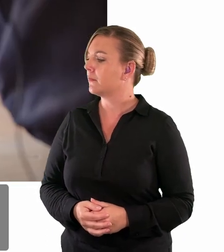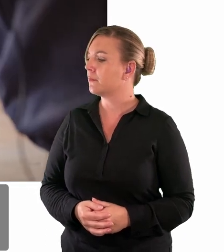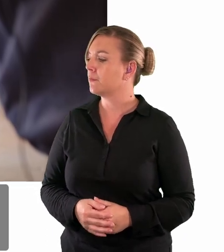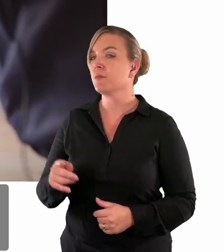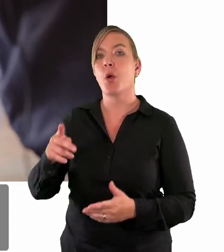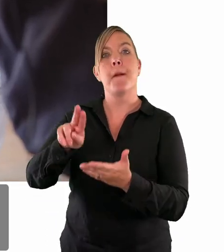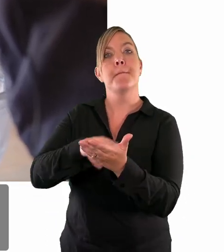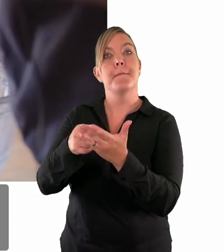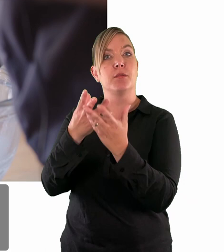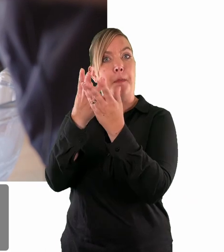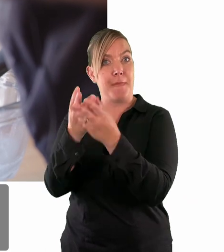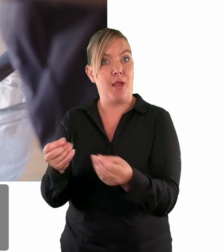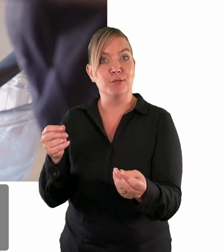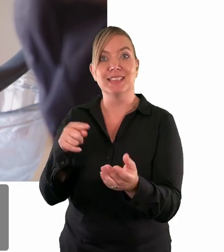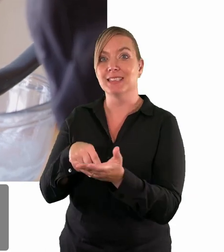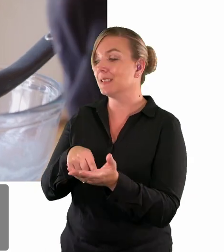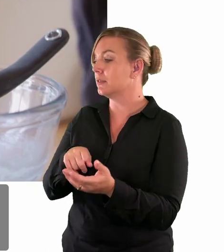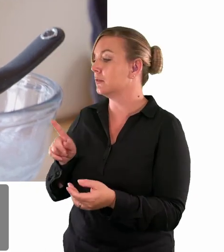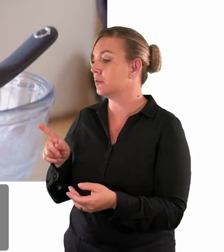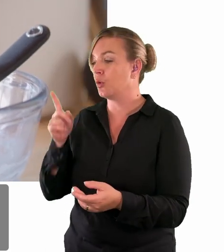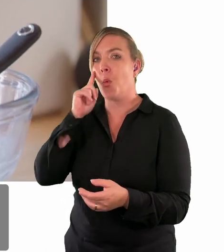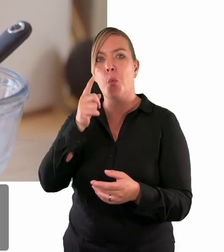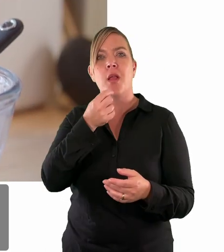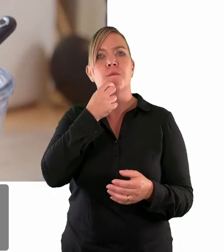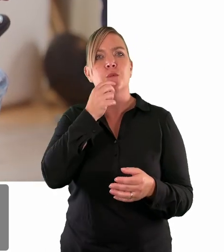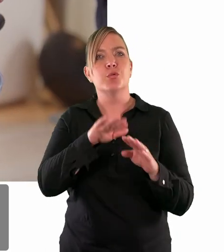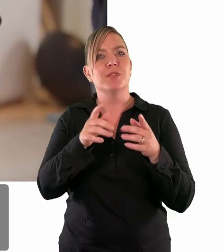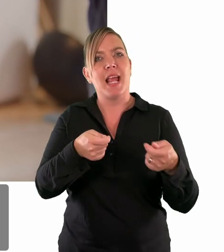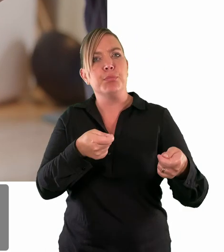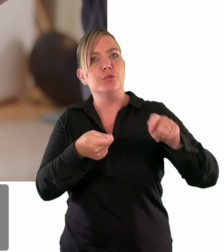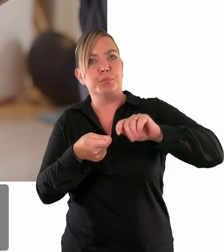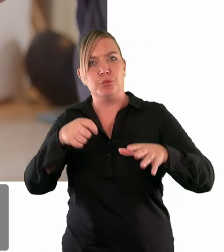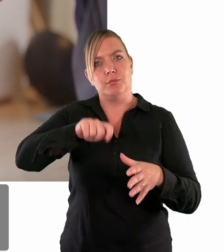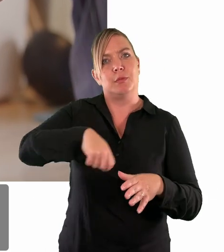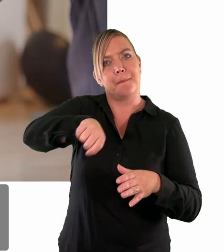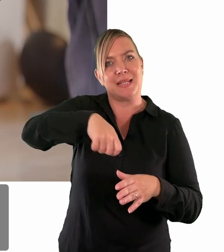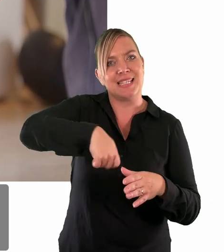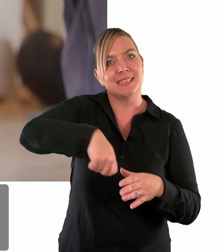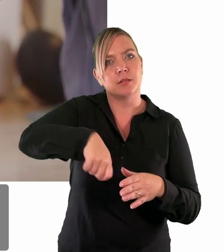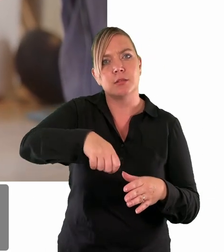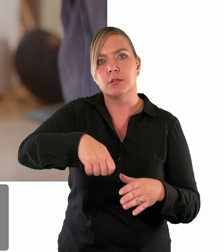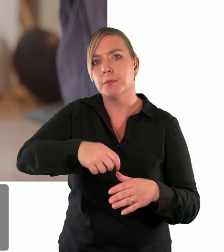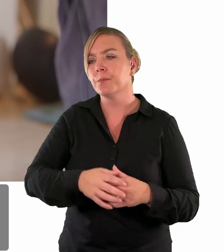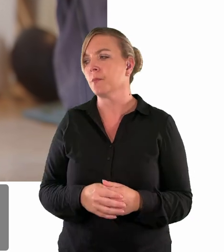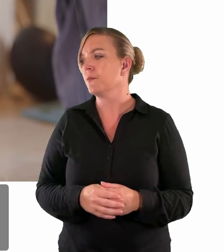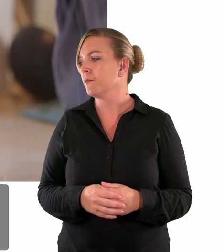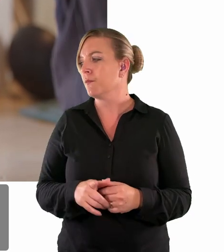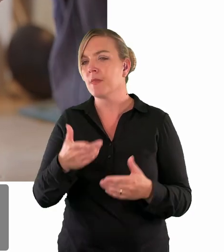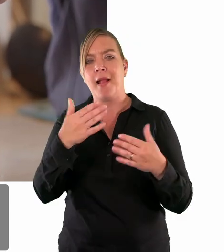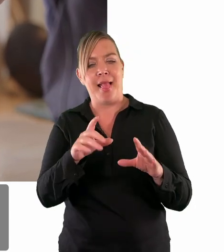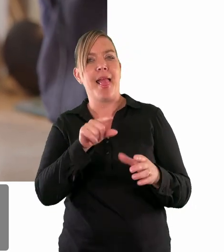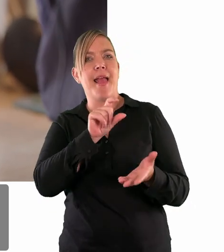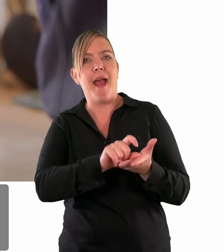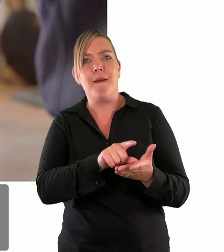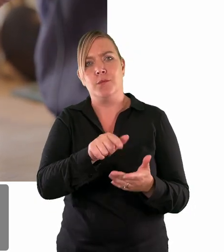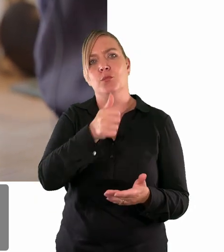and we're going to put a couple of tablespoons of that into the mixture and then going to keep a little bit to